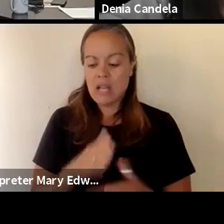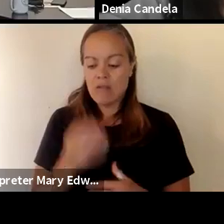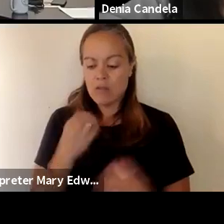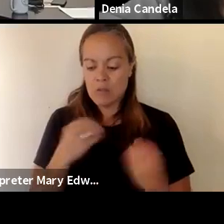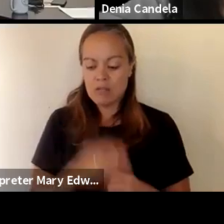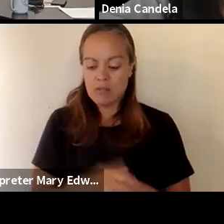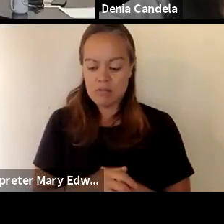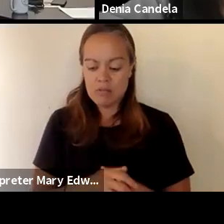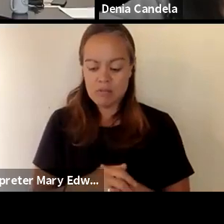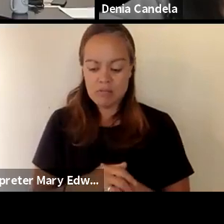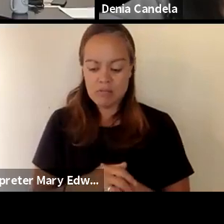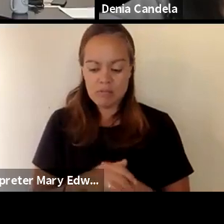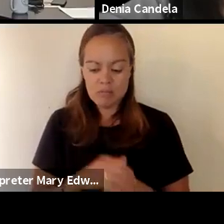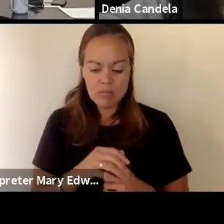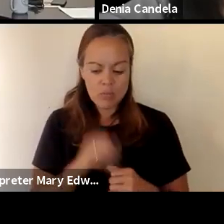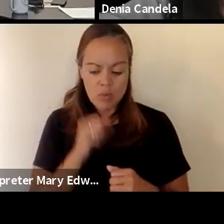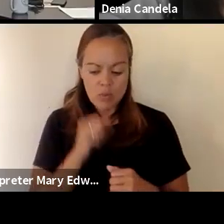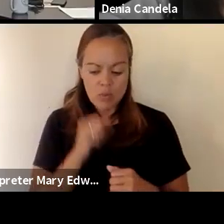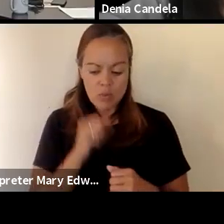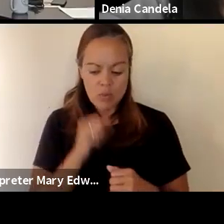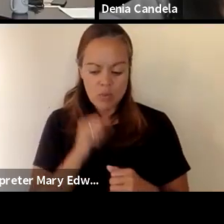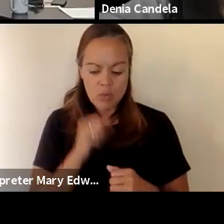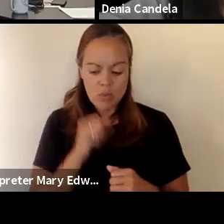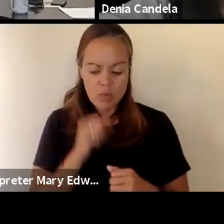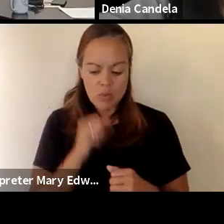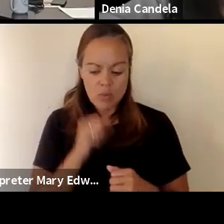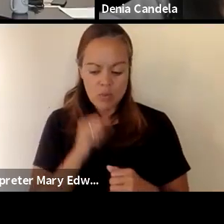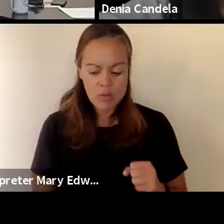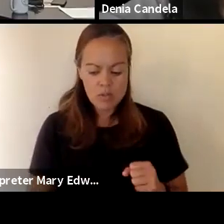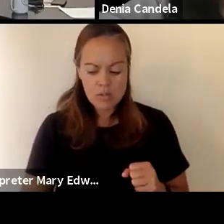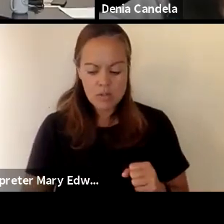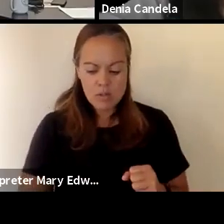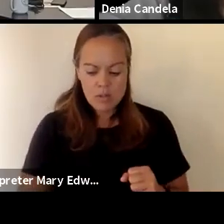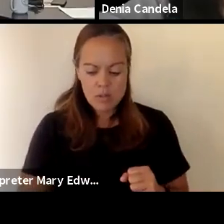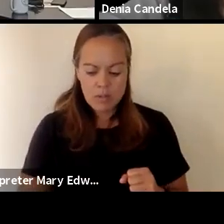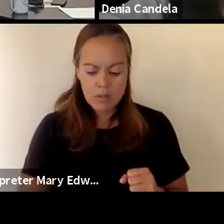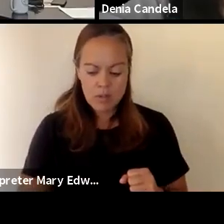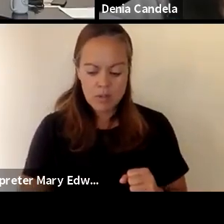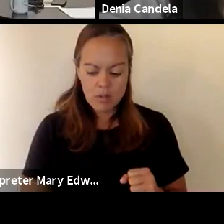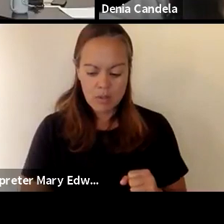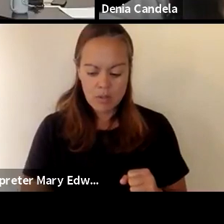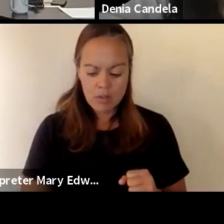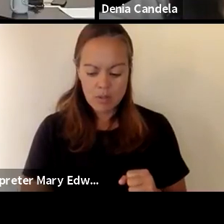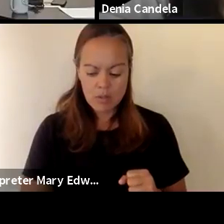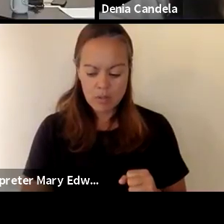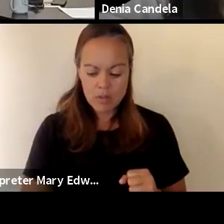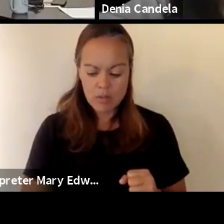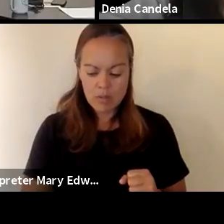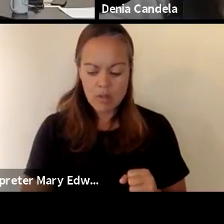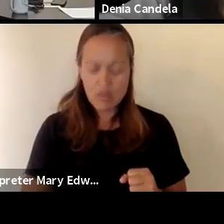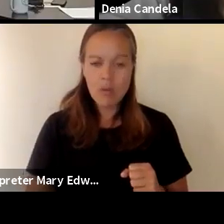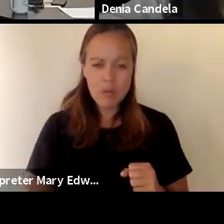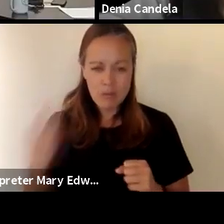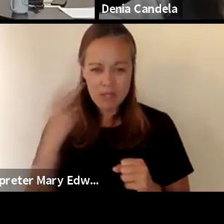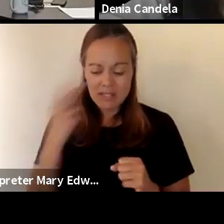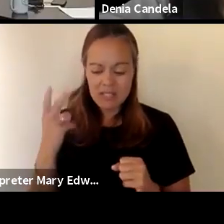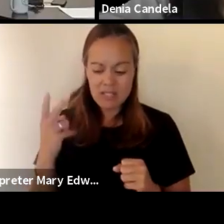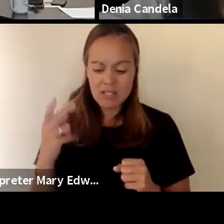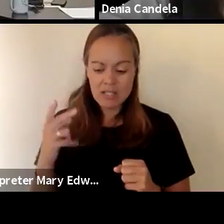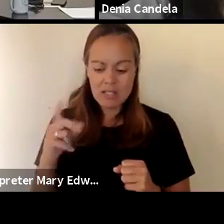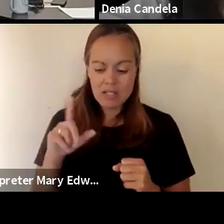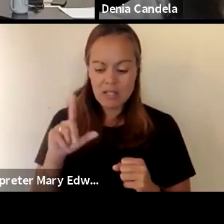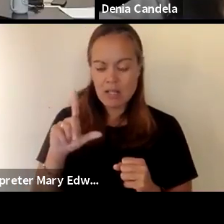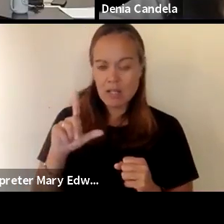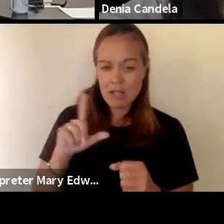that you know approach to single use items due to the lower incidence of seeing covid transmitted from surfaces um so that's